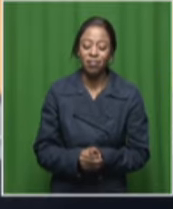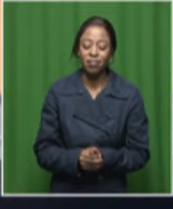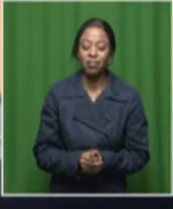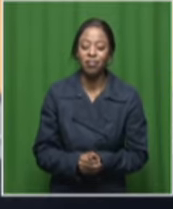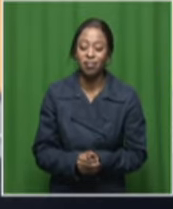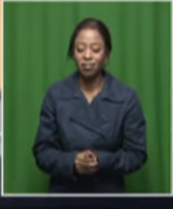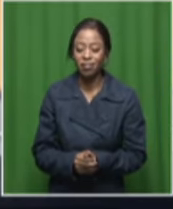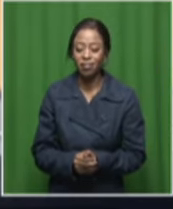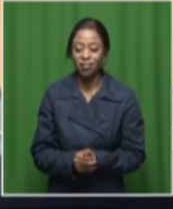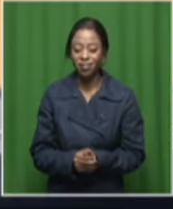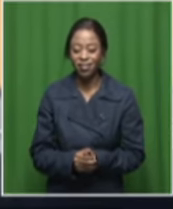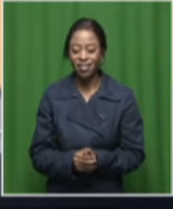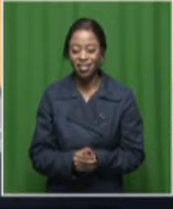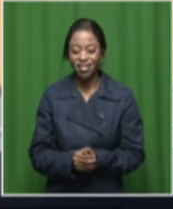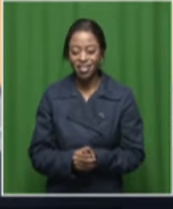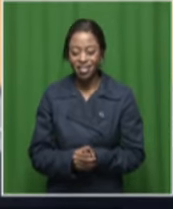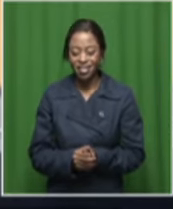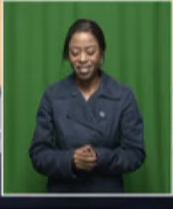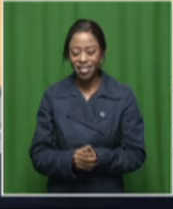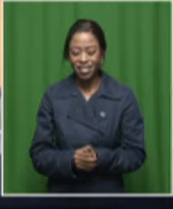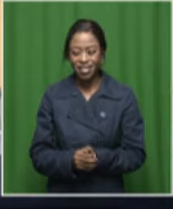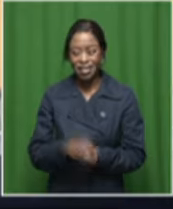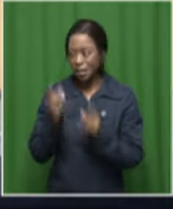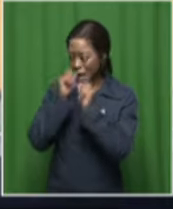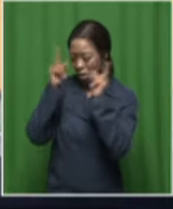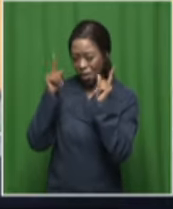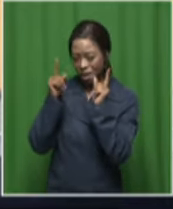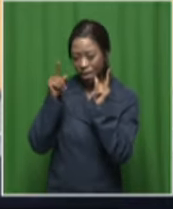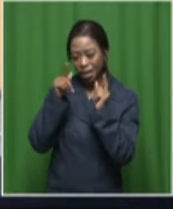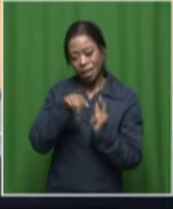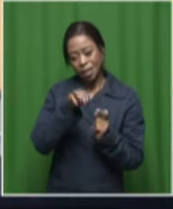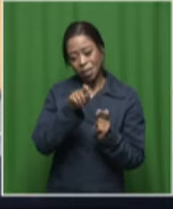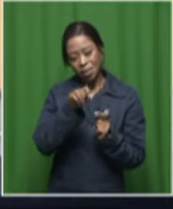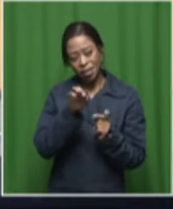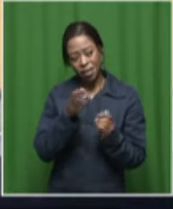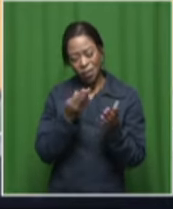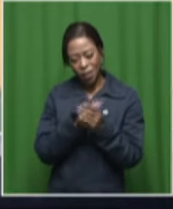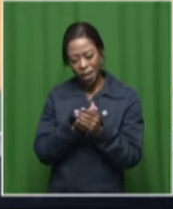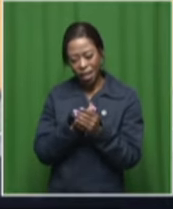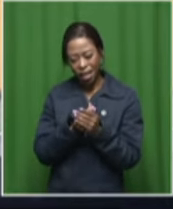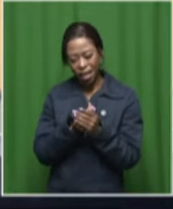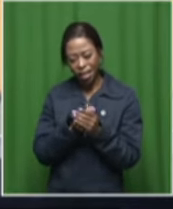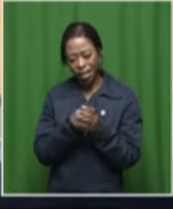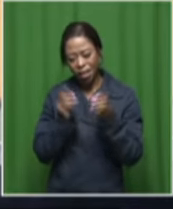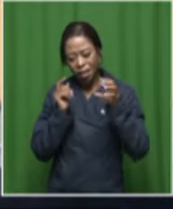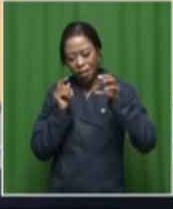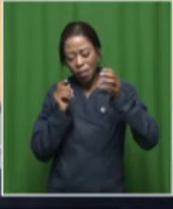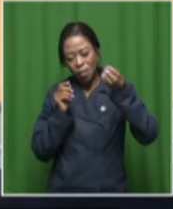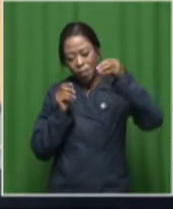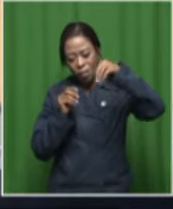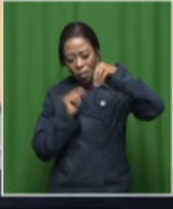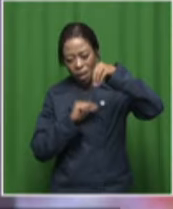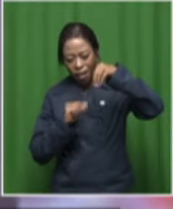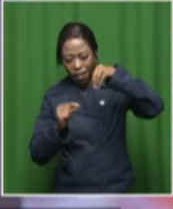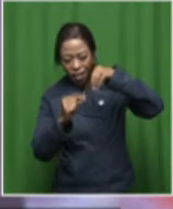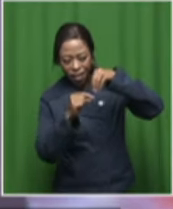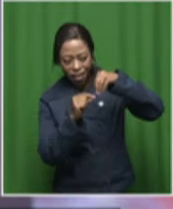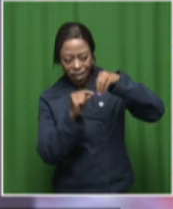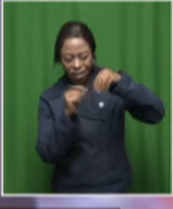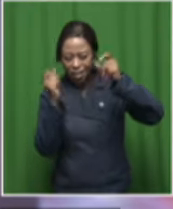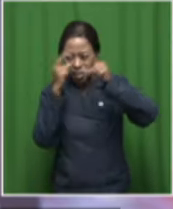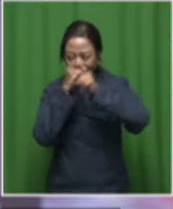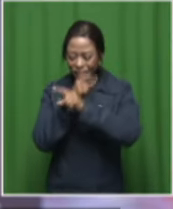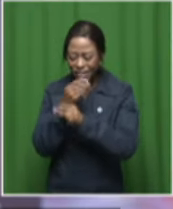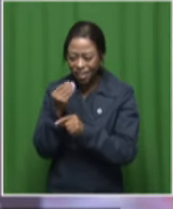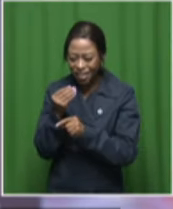Pizza. It took me a while. does he know that pizza with pineapples causes a lot of debate and controversy?